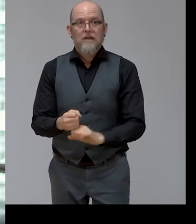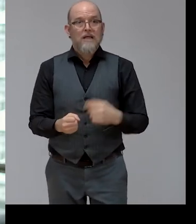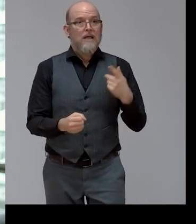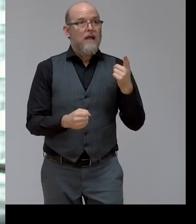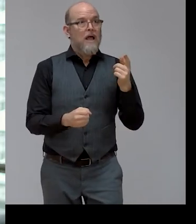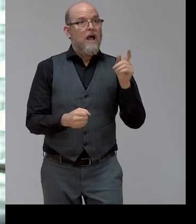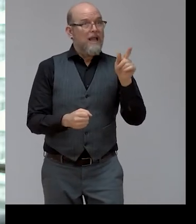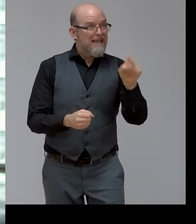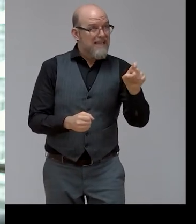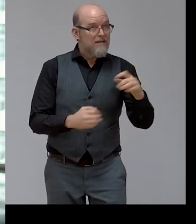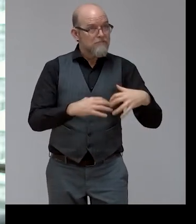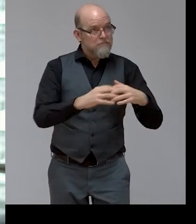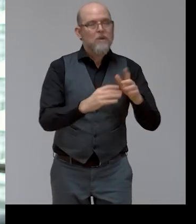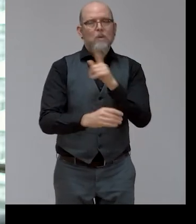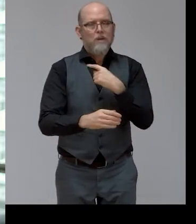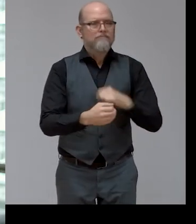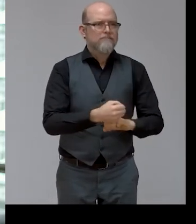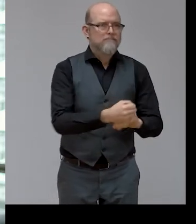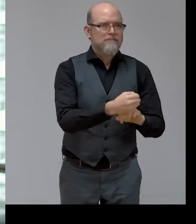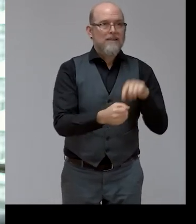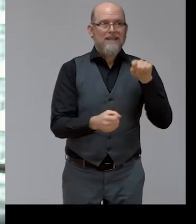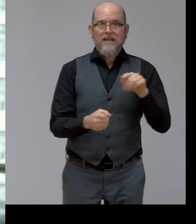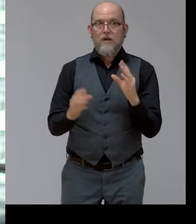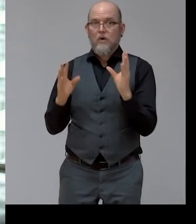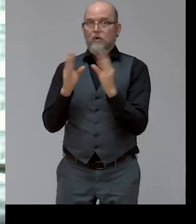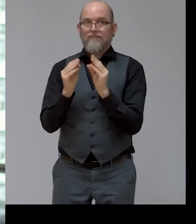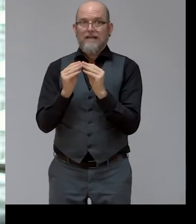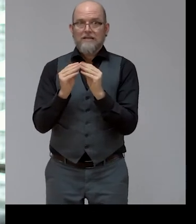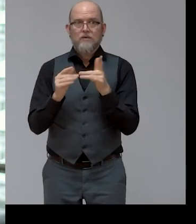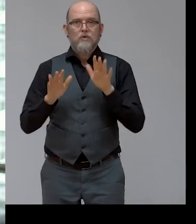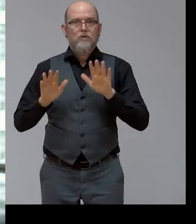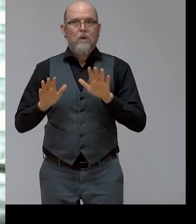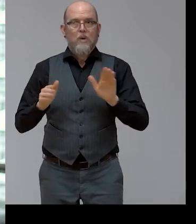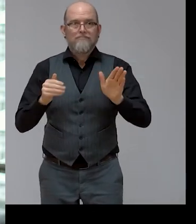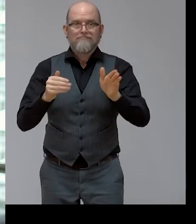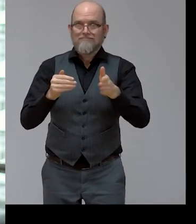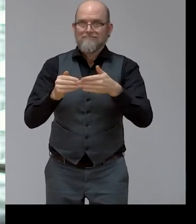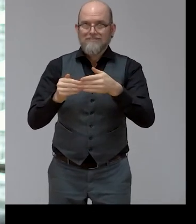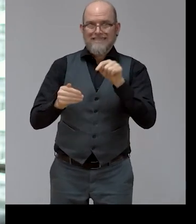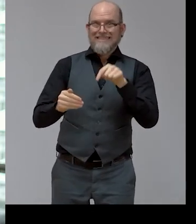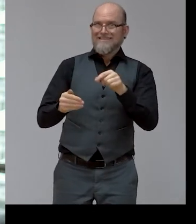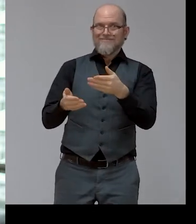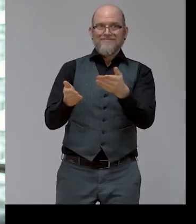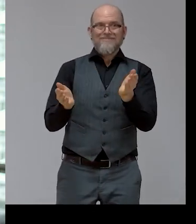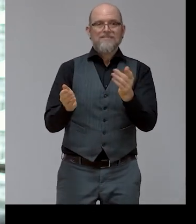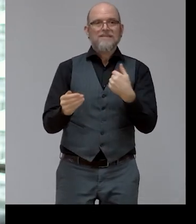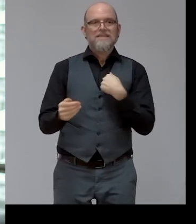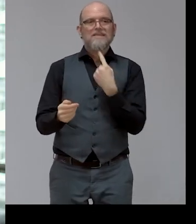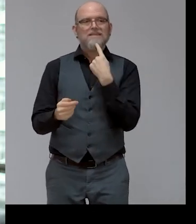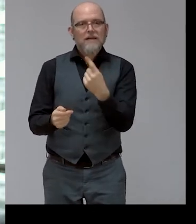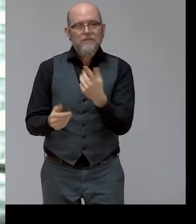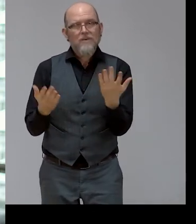As this conference is coming to a close, I welcome our commitment to all